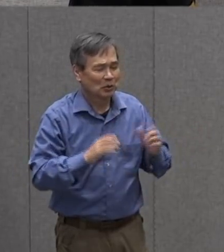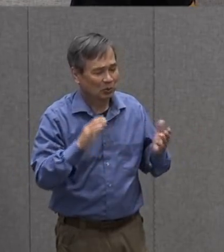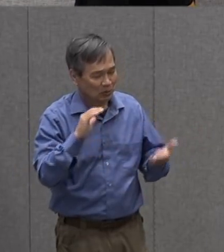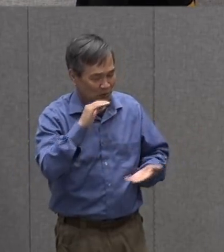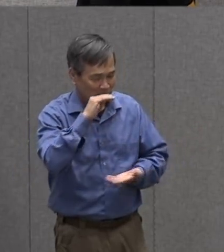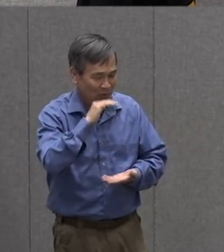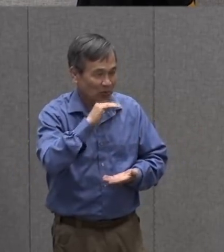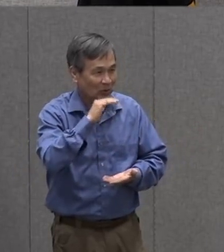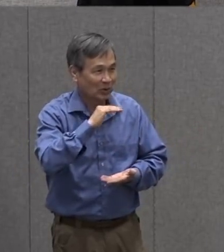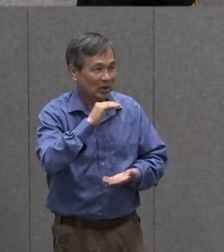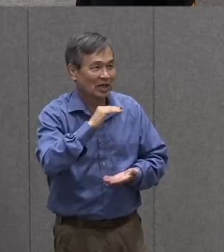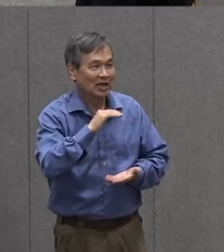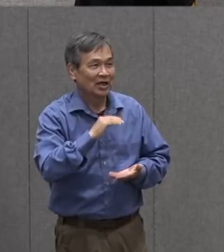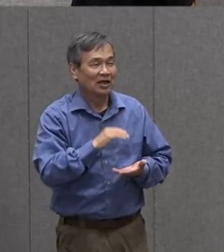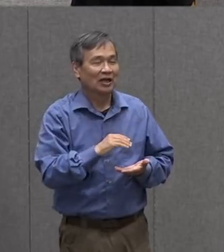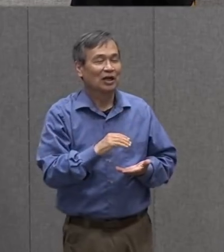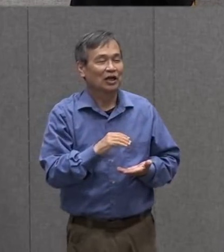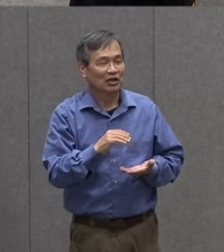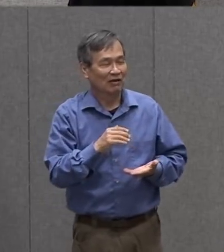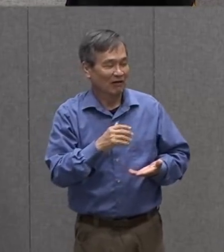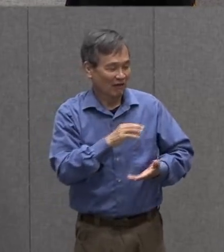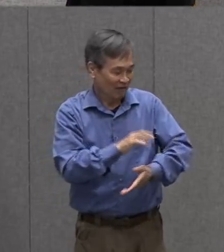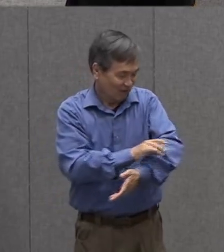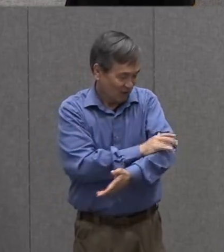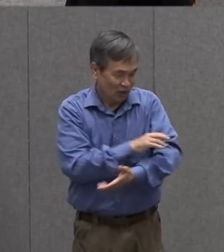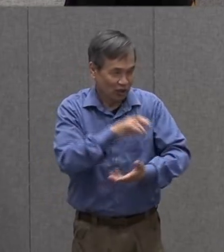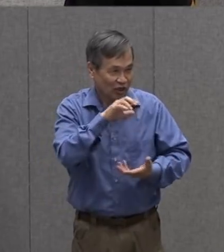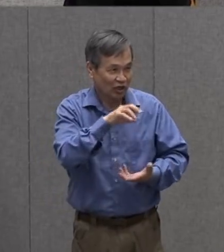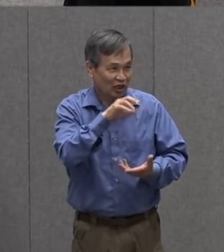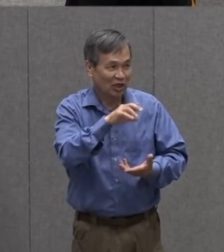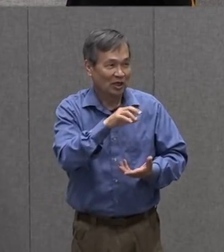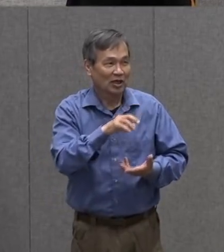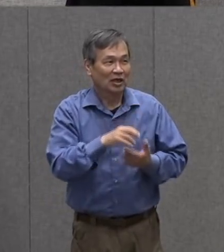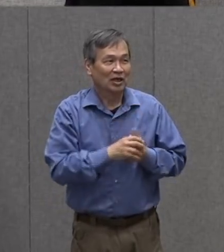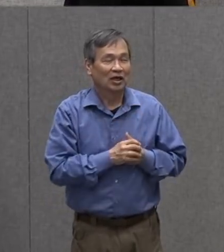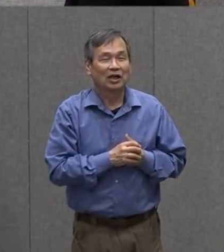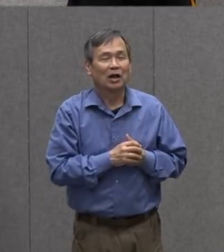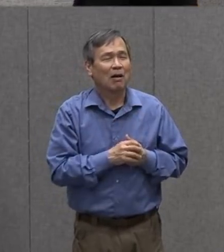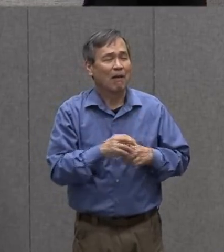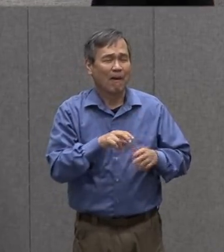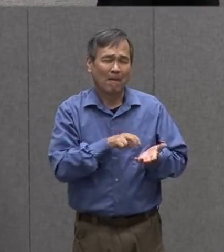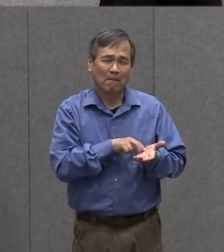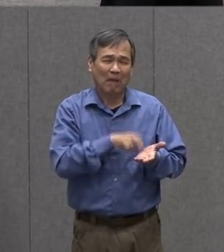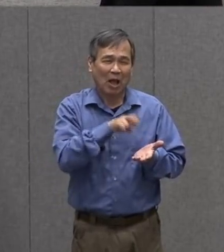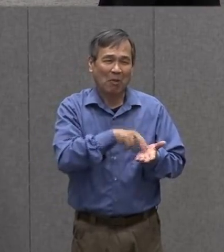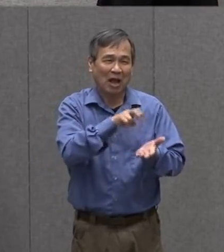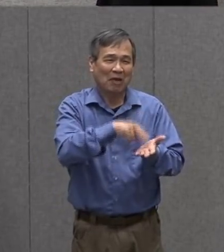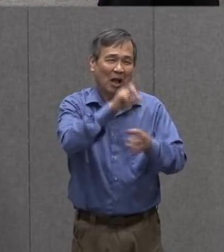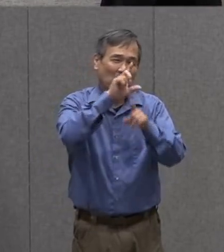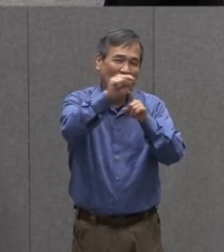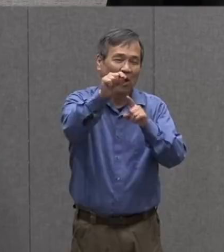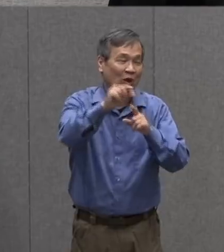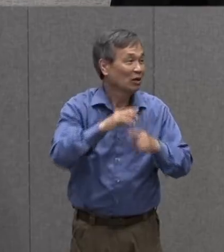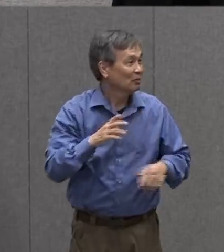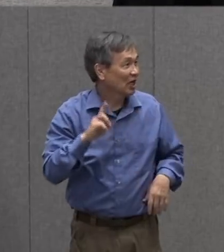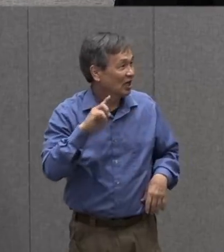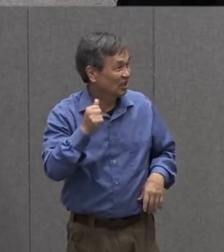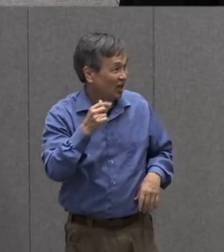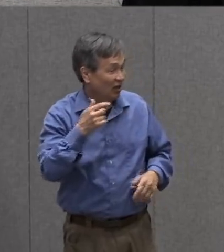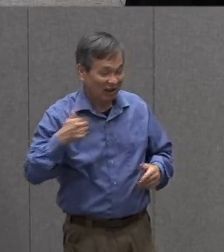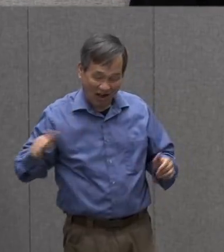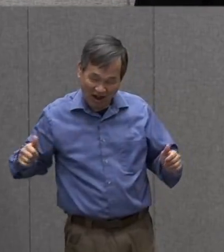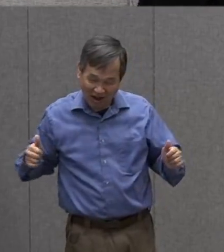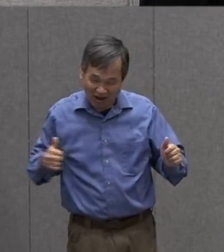and it was furry and it hopped really really fast especially after my dog tried to